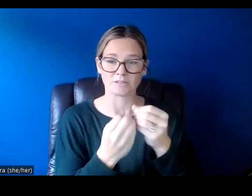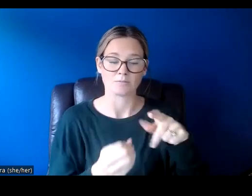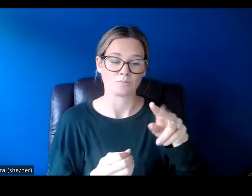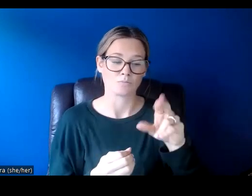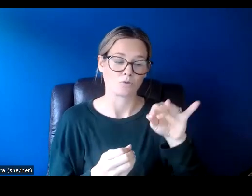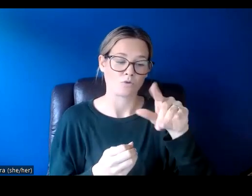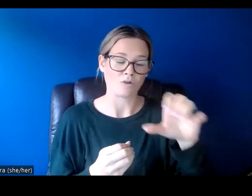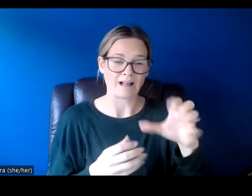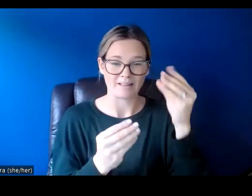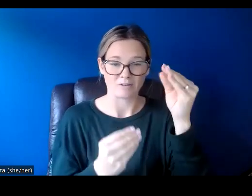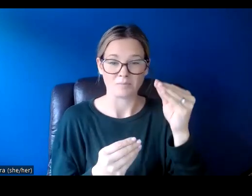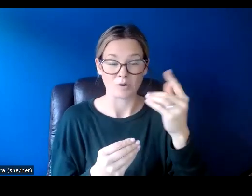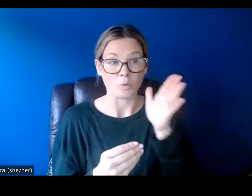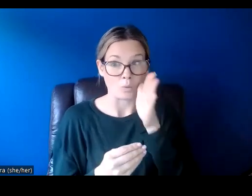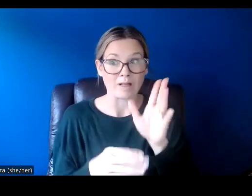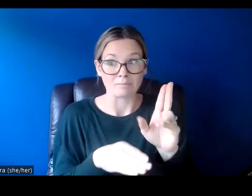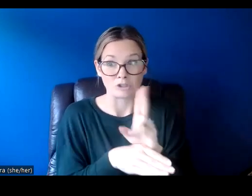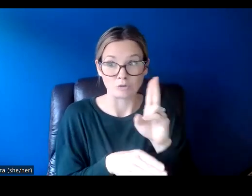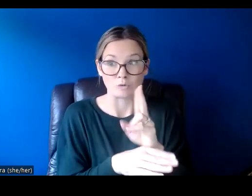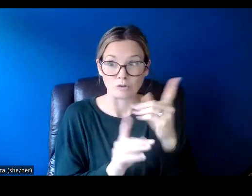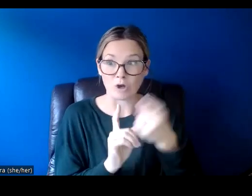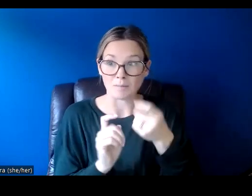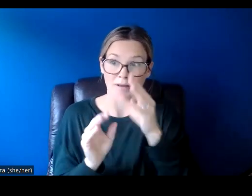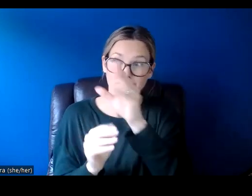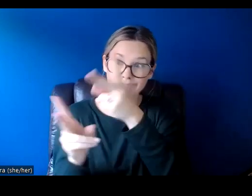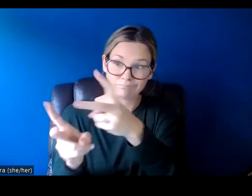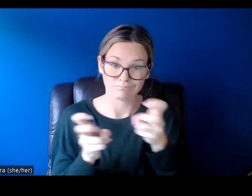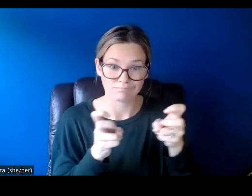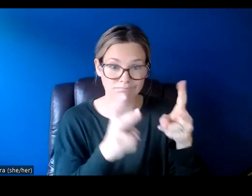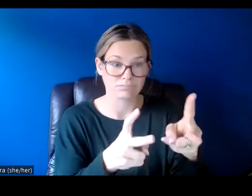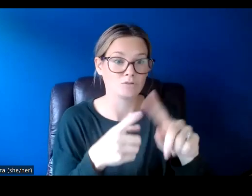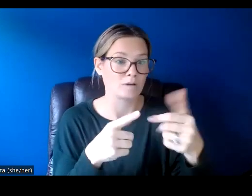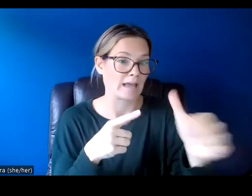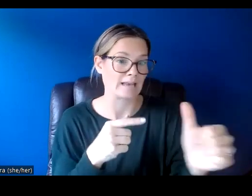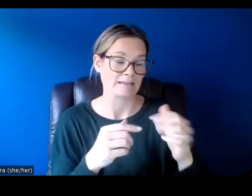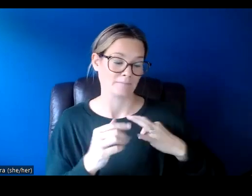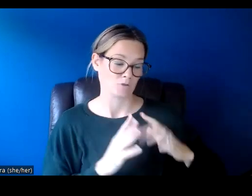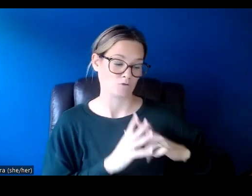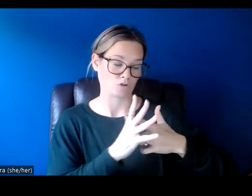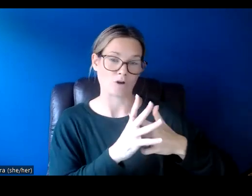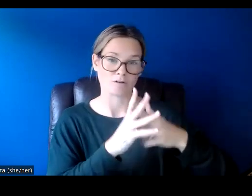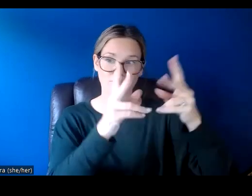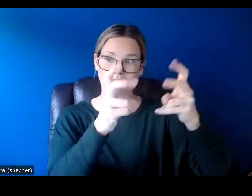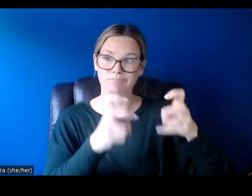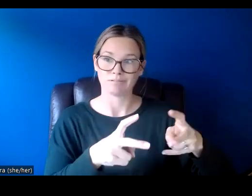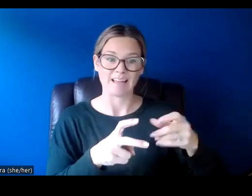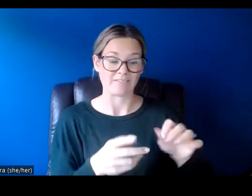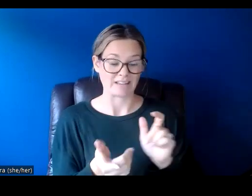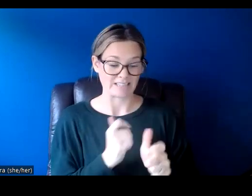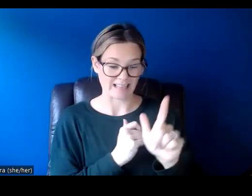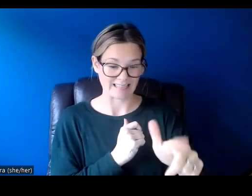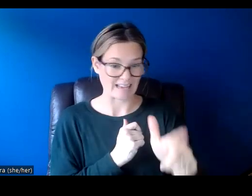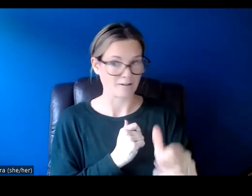profile information will be automatically imported into any application you start. And if you change it afterwards, it will